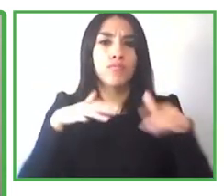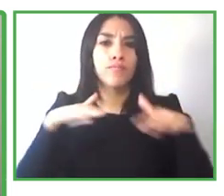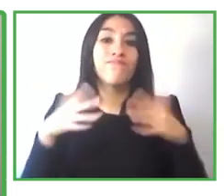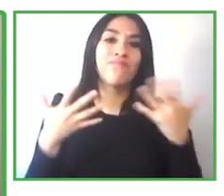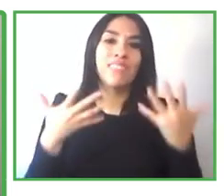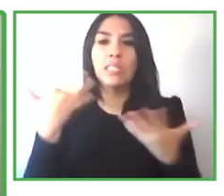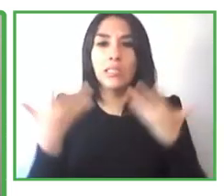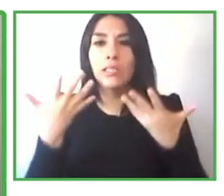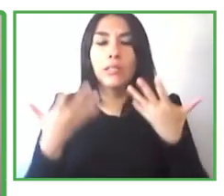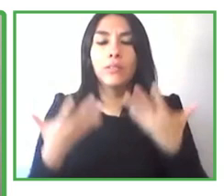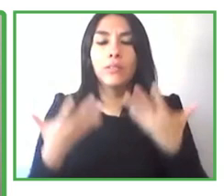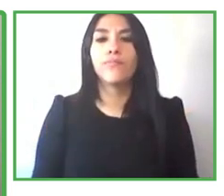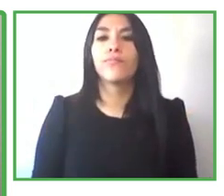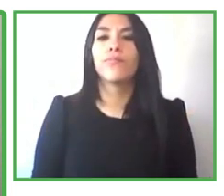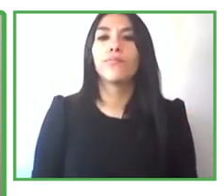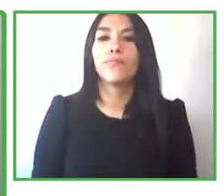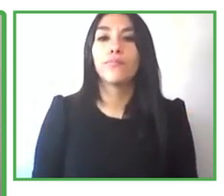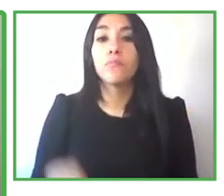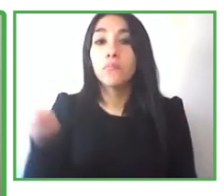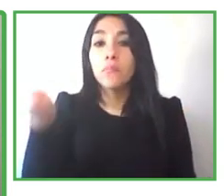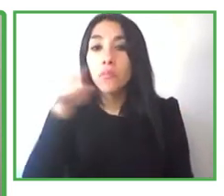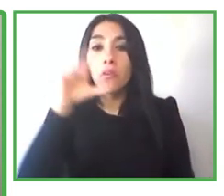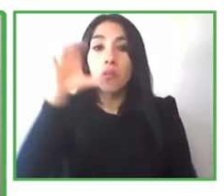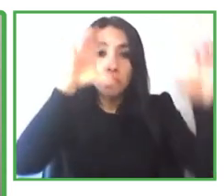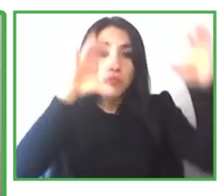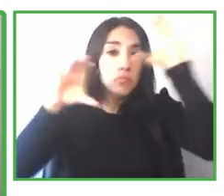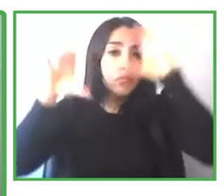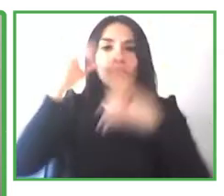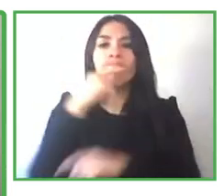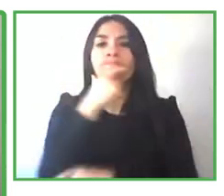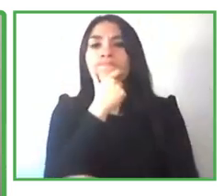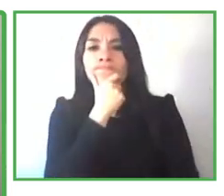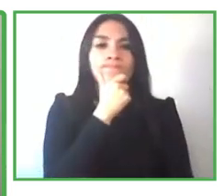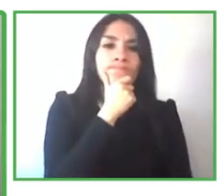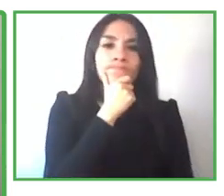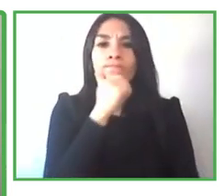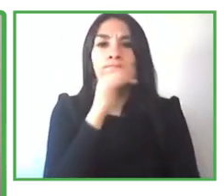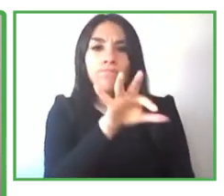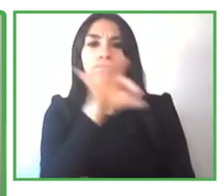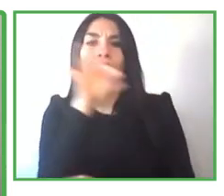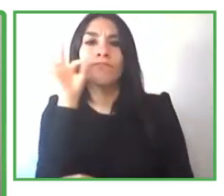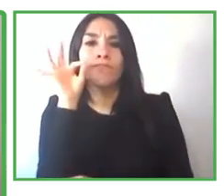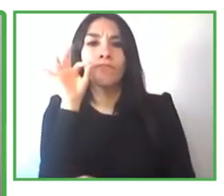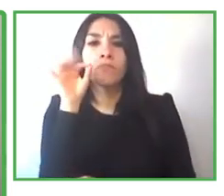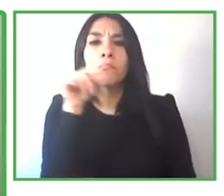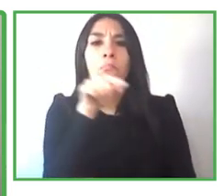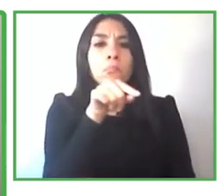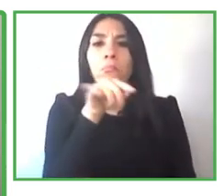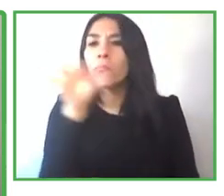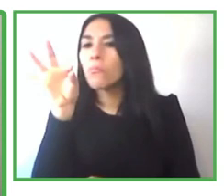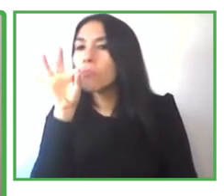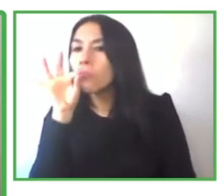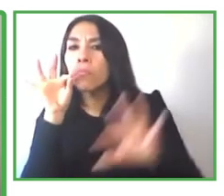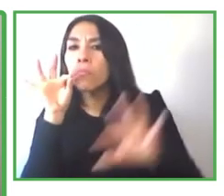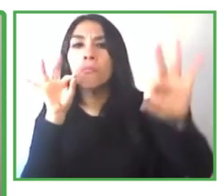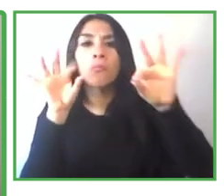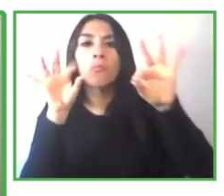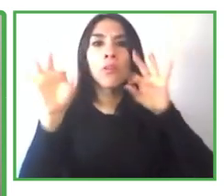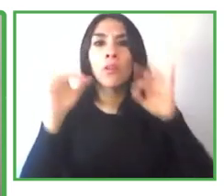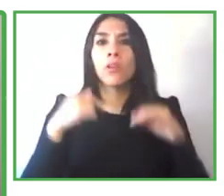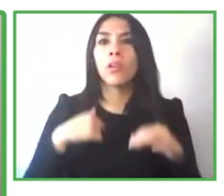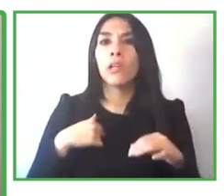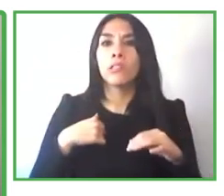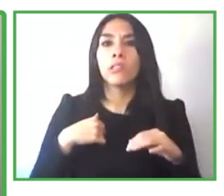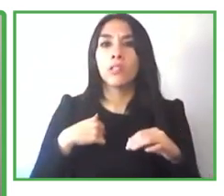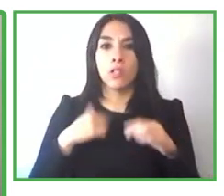so what i do is kind of like run daily reports that helps the department and i'm also in charge